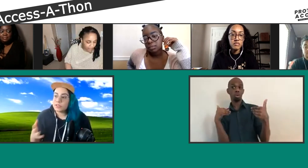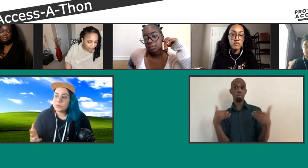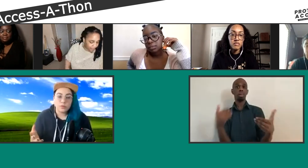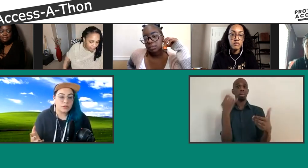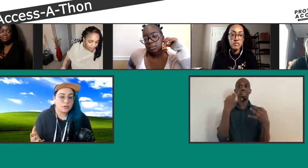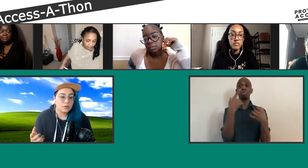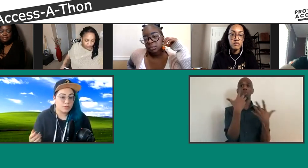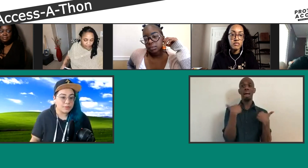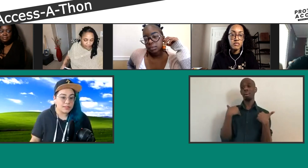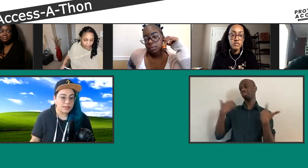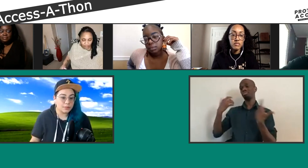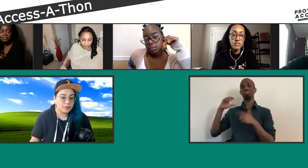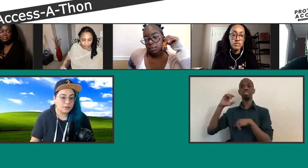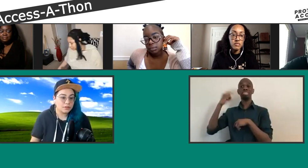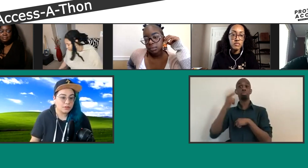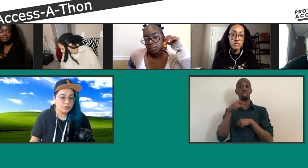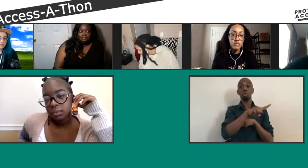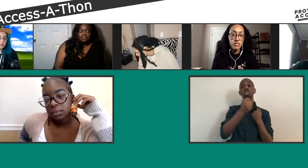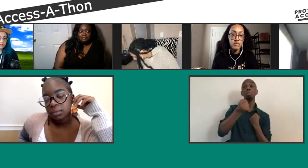we will, we will wrap this up.